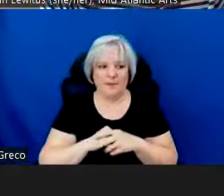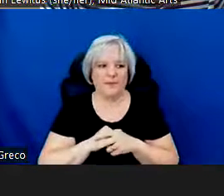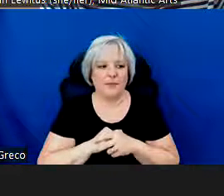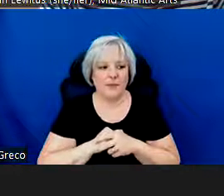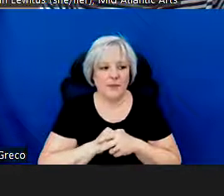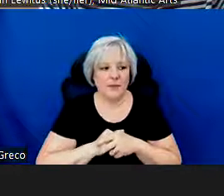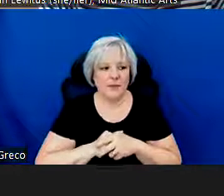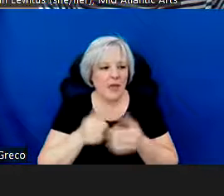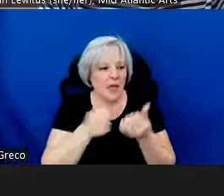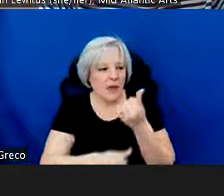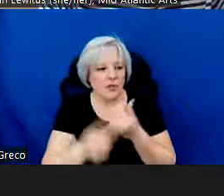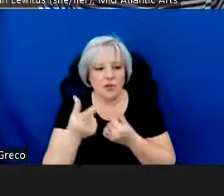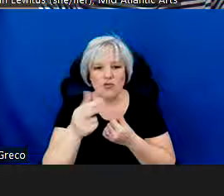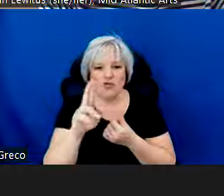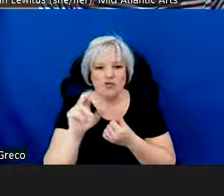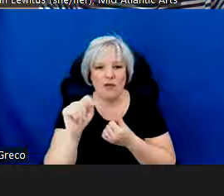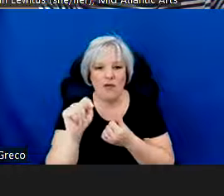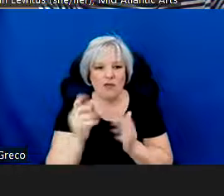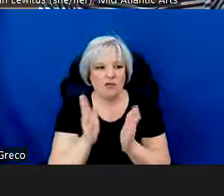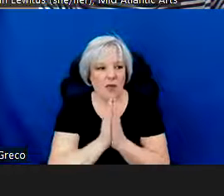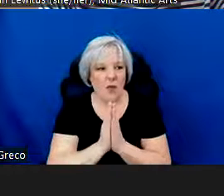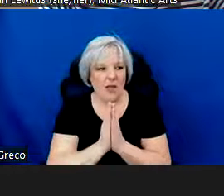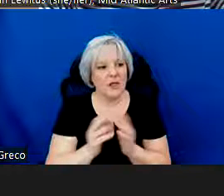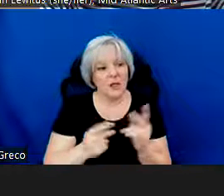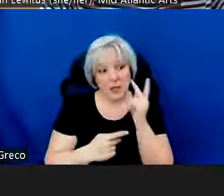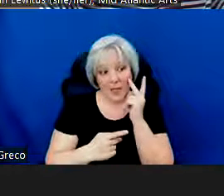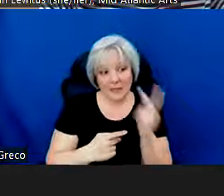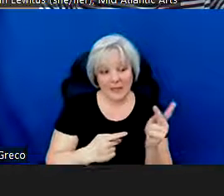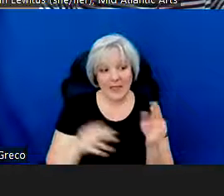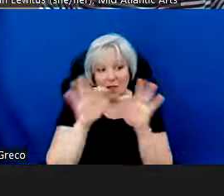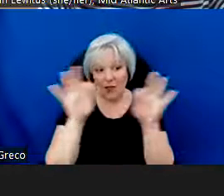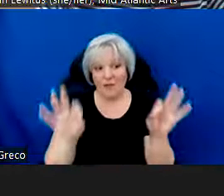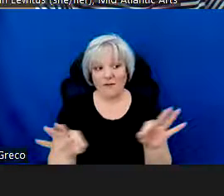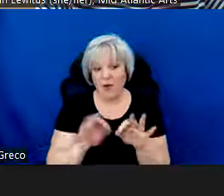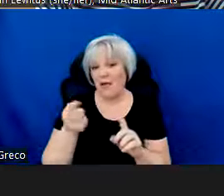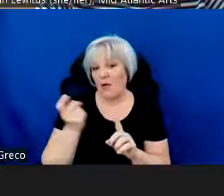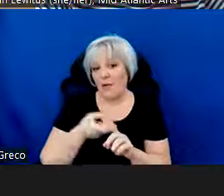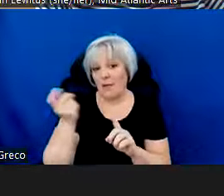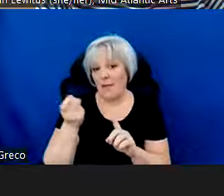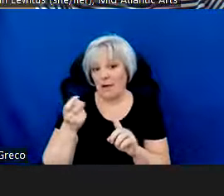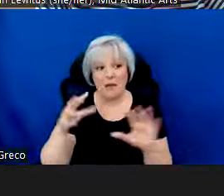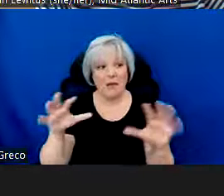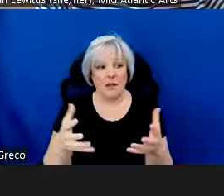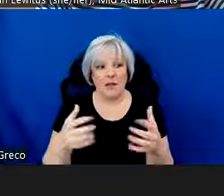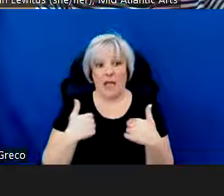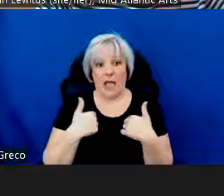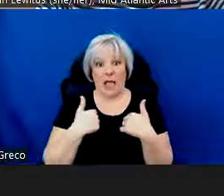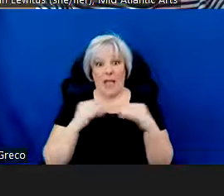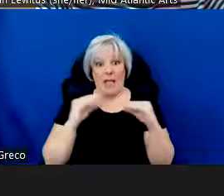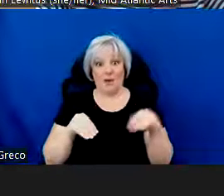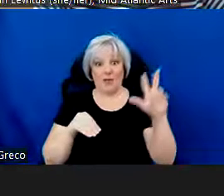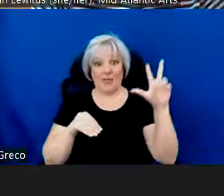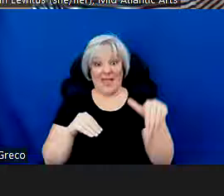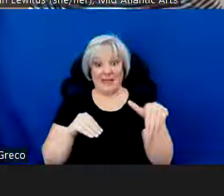Under grant request, you'll see that the form has auto-populated based on what I put in my expenses